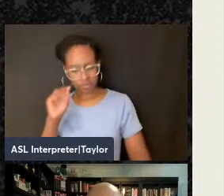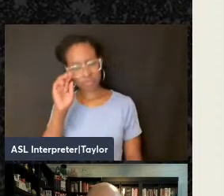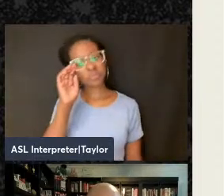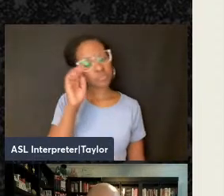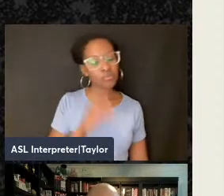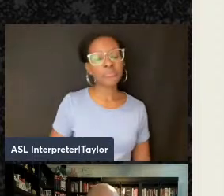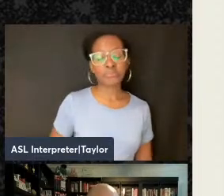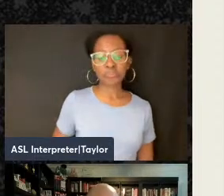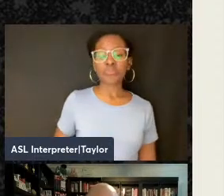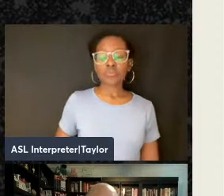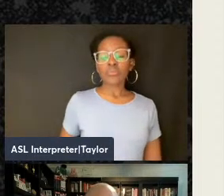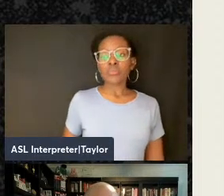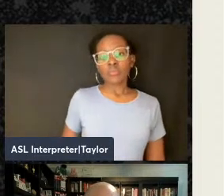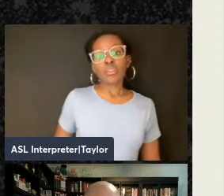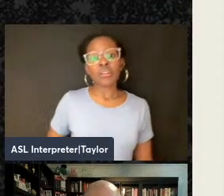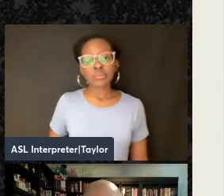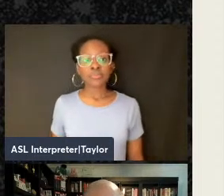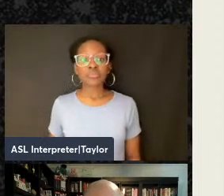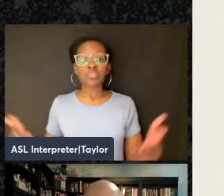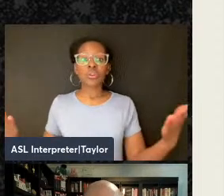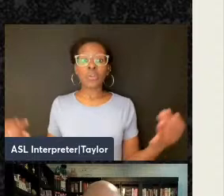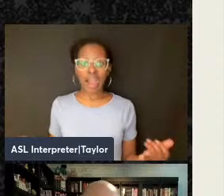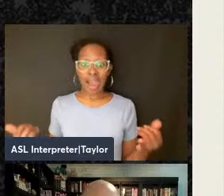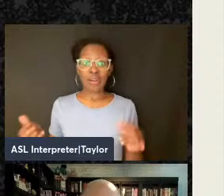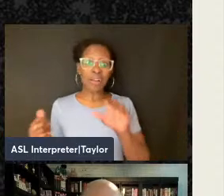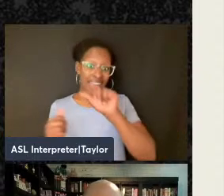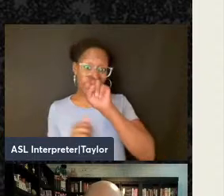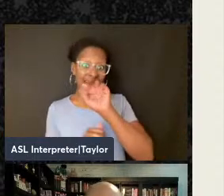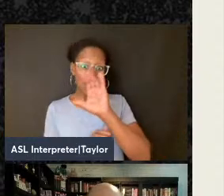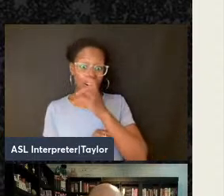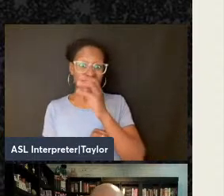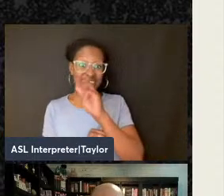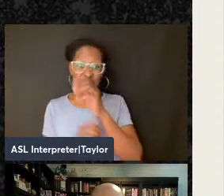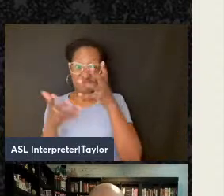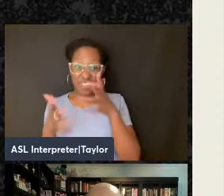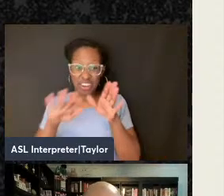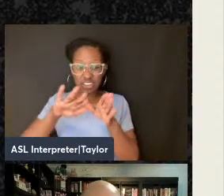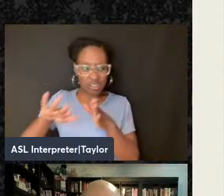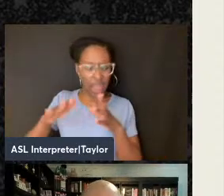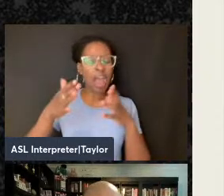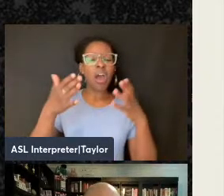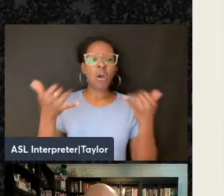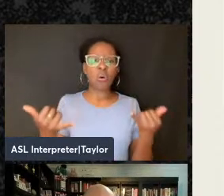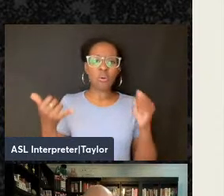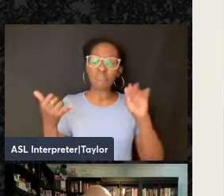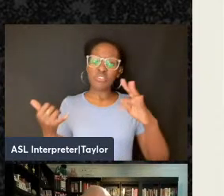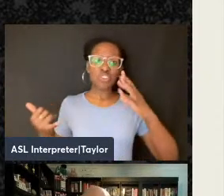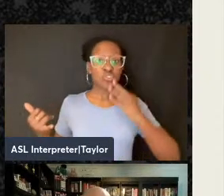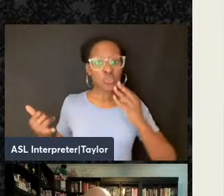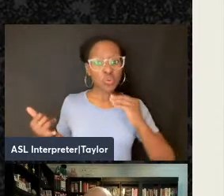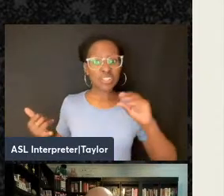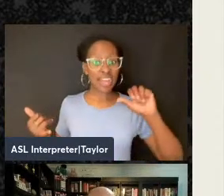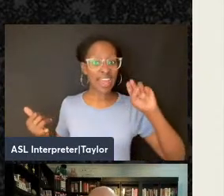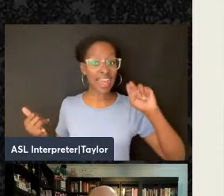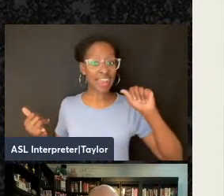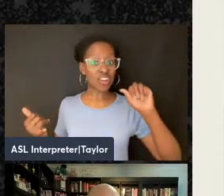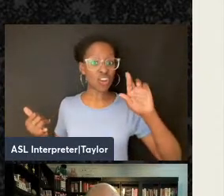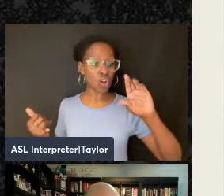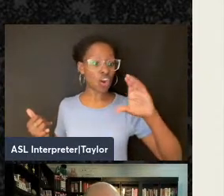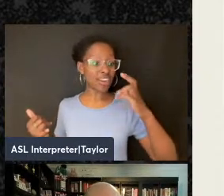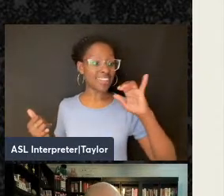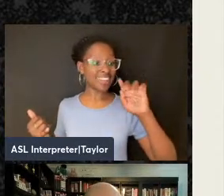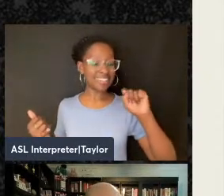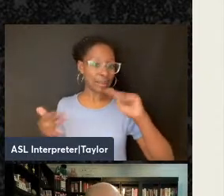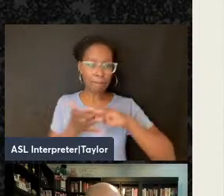So what does it mean to be a Jewish anarchist specifically? Next slide, please. One of the things that we